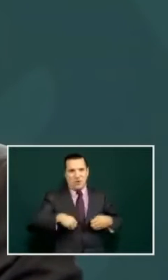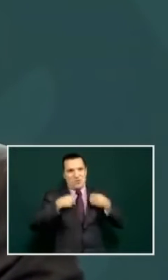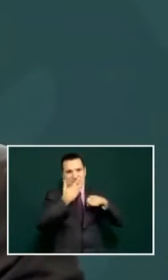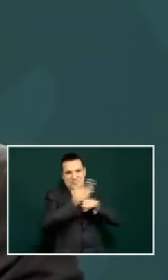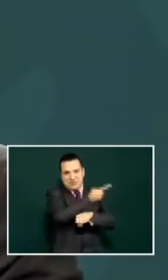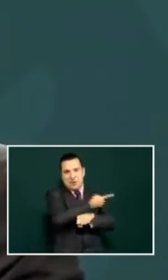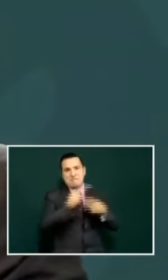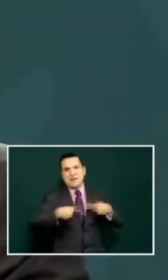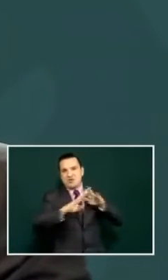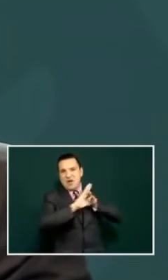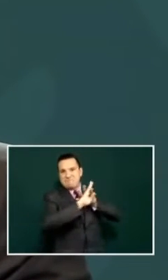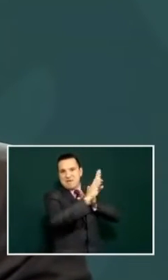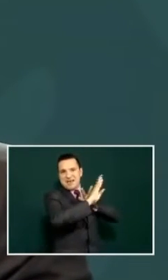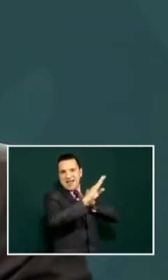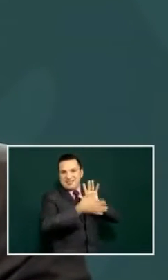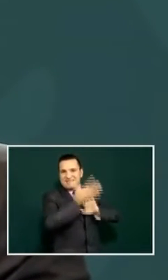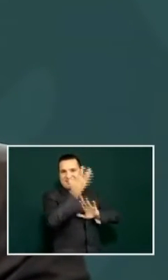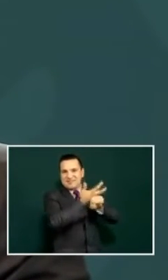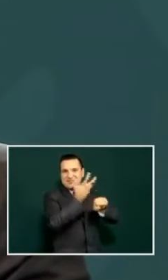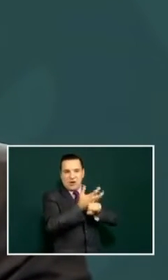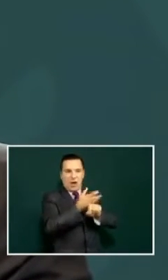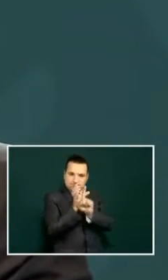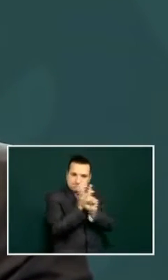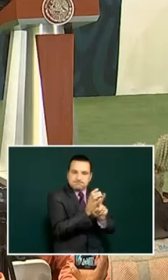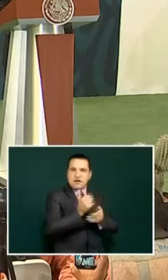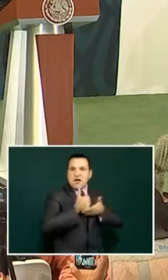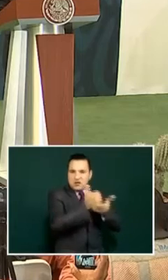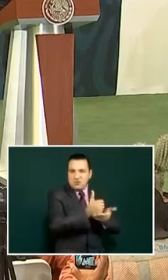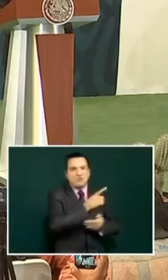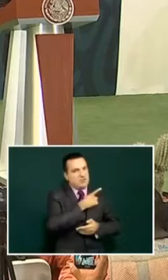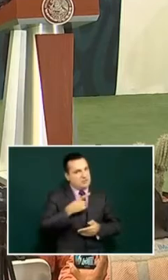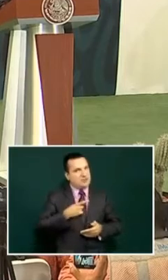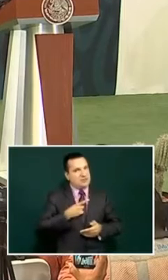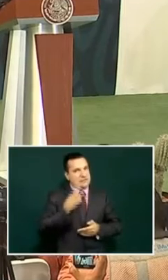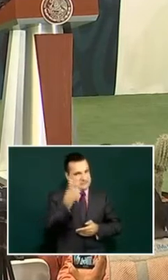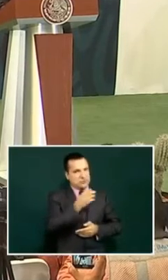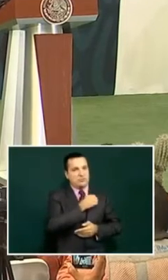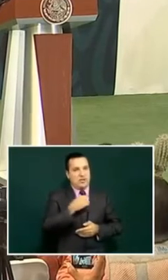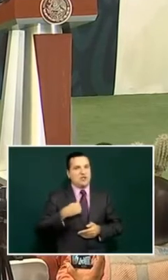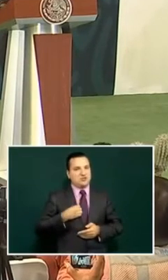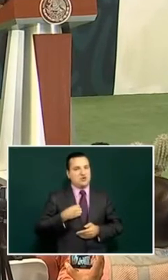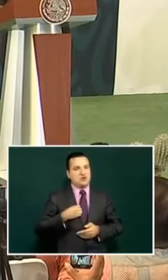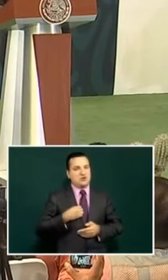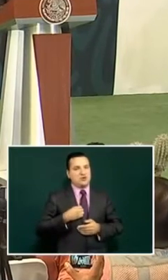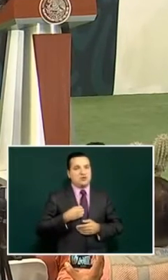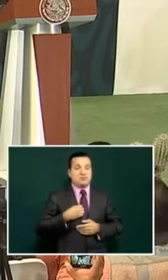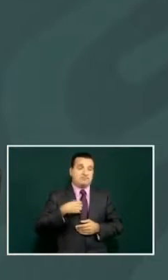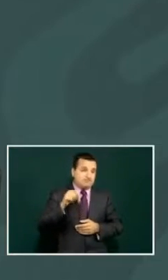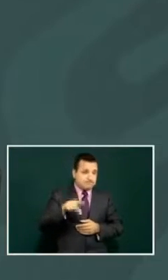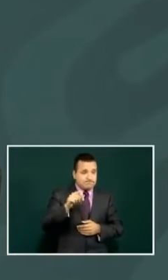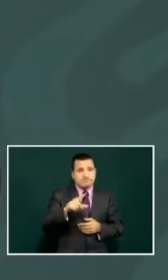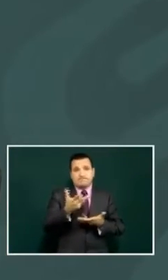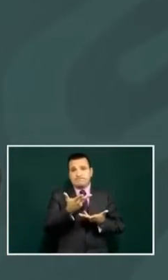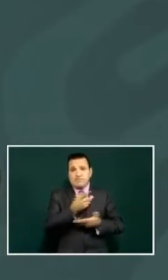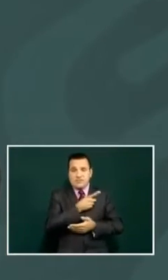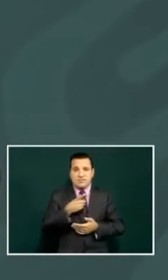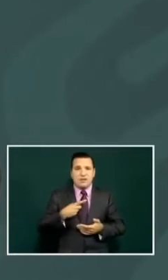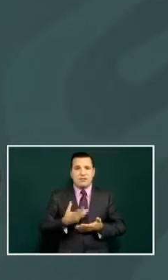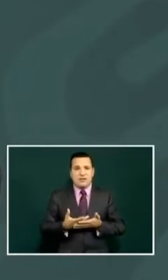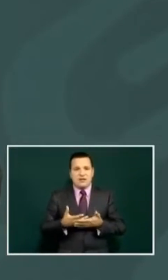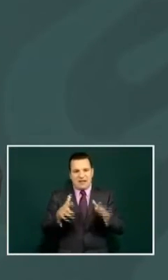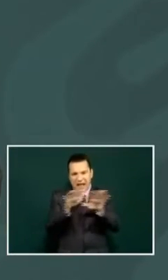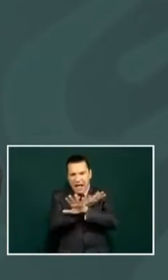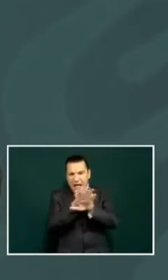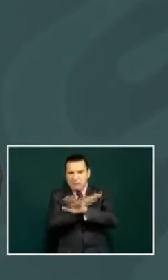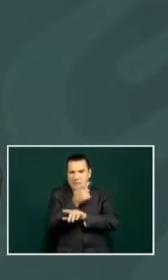of the migrants in our countrymen and our people and there's a renovation